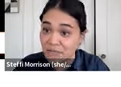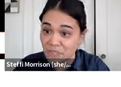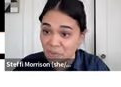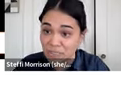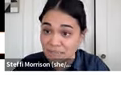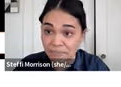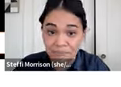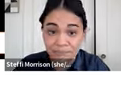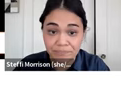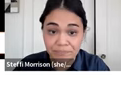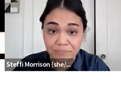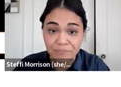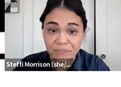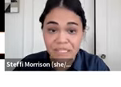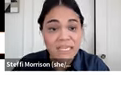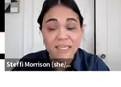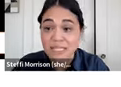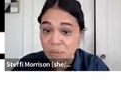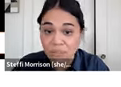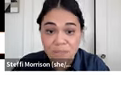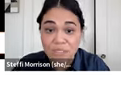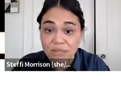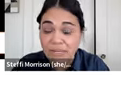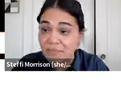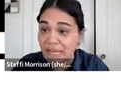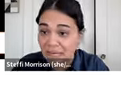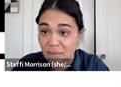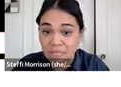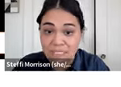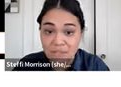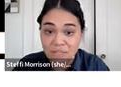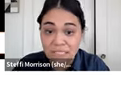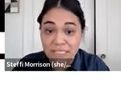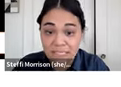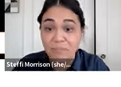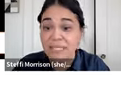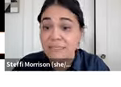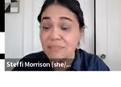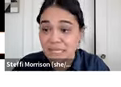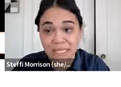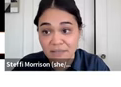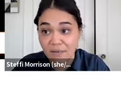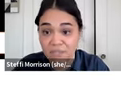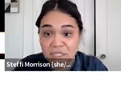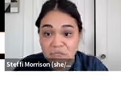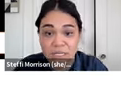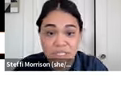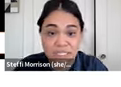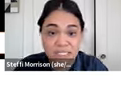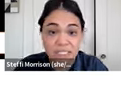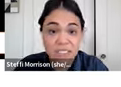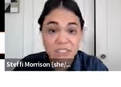,000 individuals. This prolonged period of economic uncertainty placed many in difficult